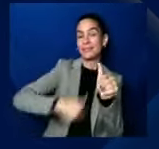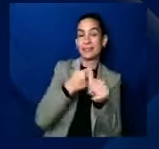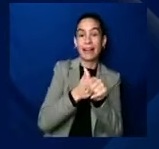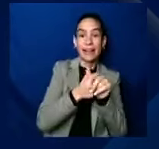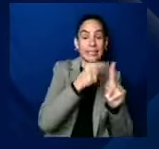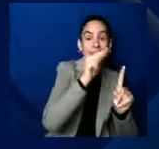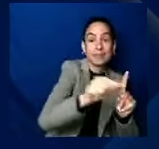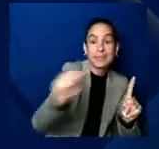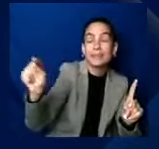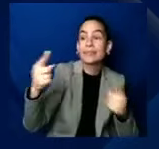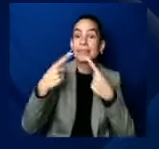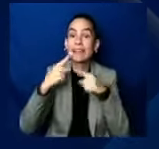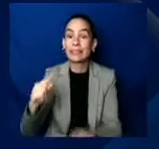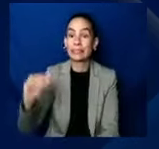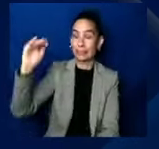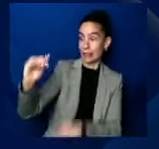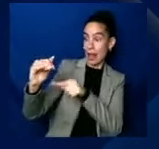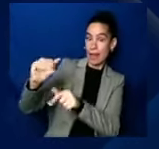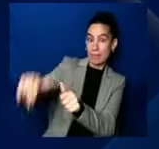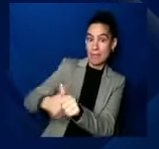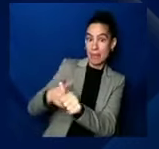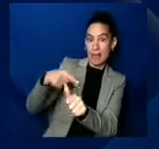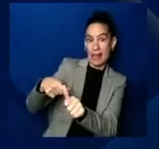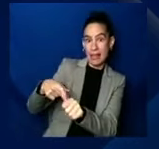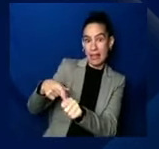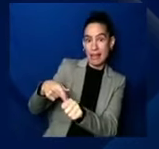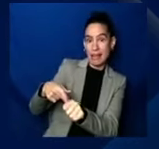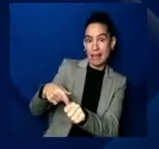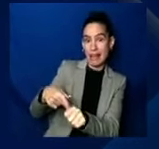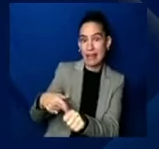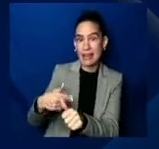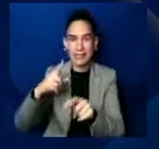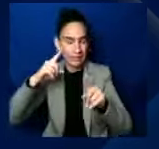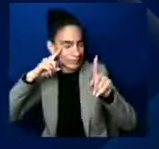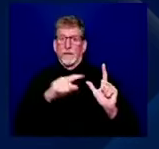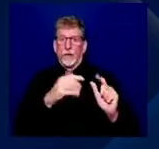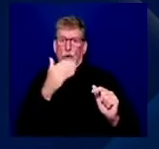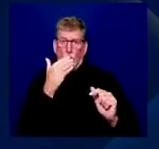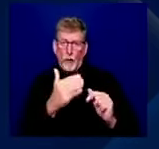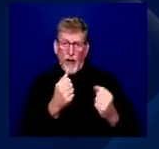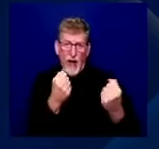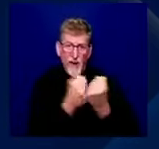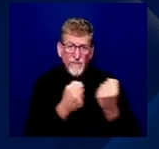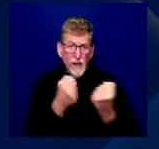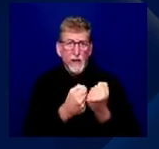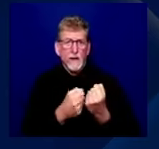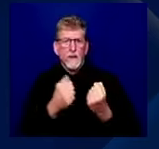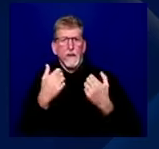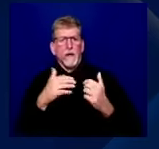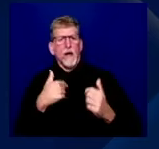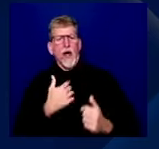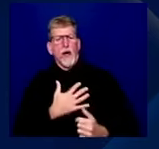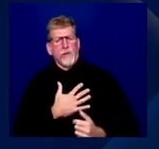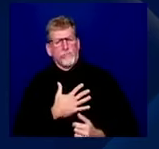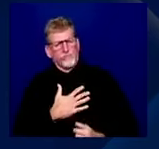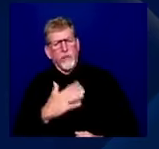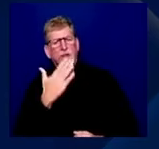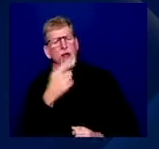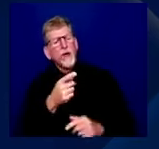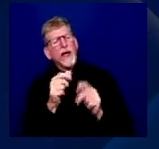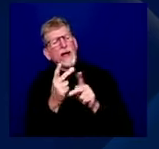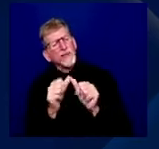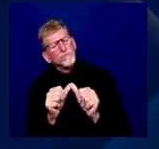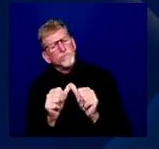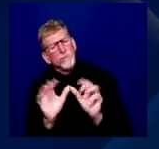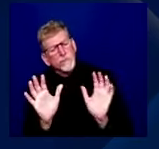to know you all are astonishingly good, uh, in, in your advocacy. I'm, I'm deeply grateful. Let's keep pushing, let's keep working. And when we get